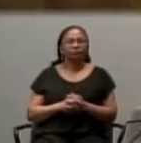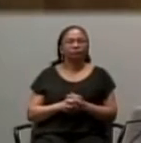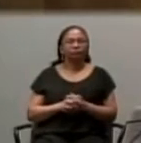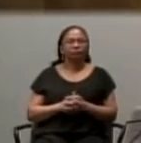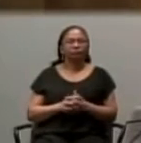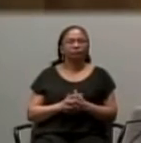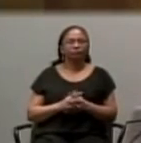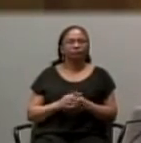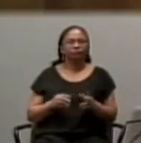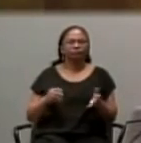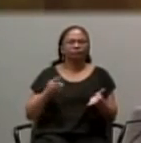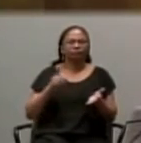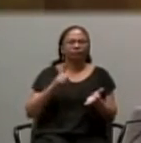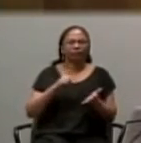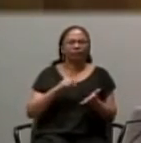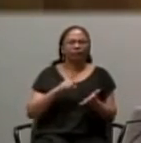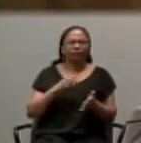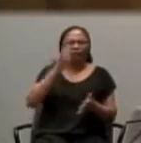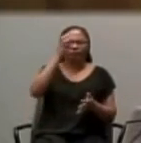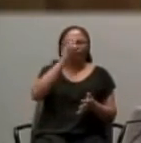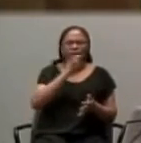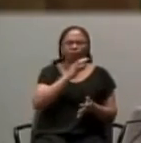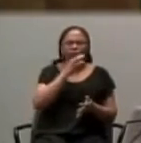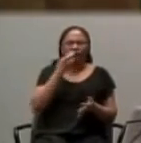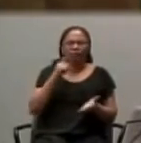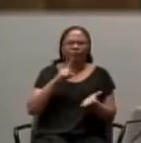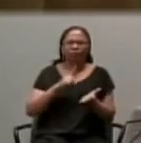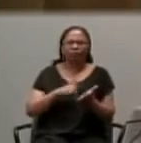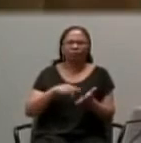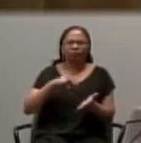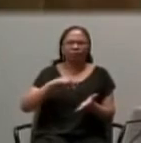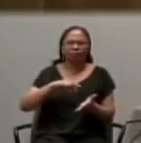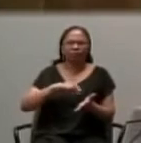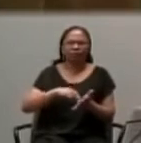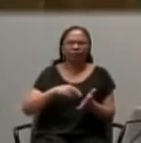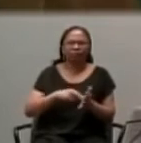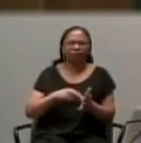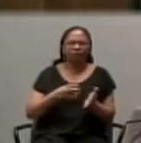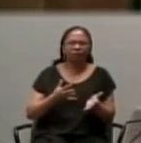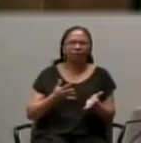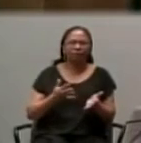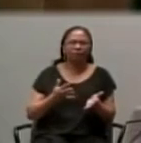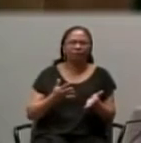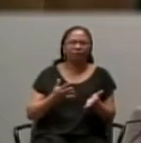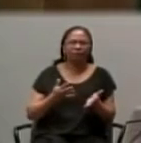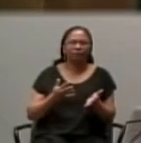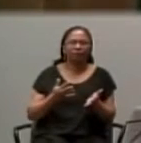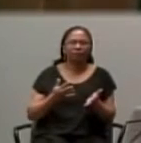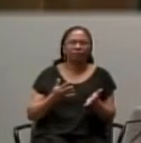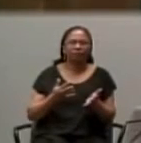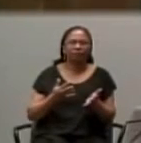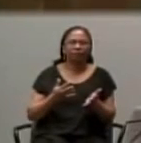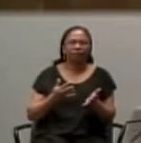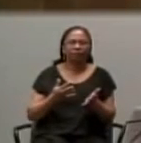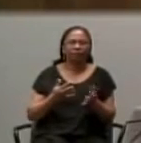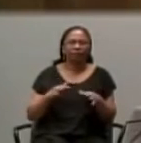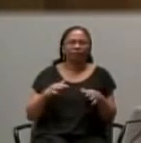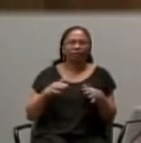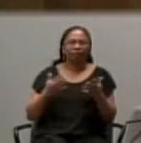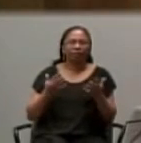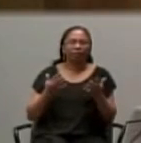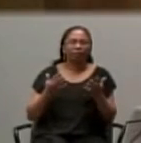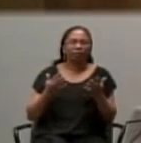Now, what is the Eucharist referred to by the fathers of the church? It's referred to as a heavenly banquet,